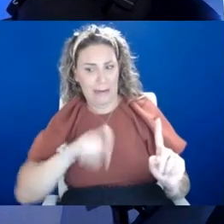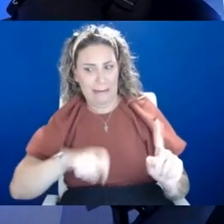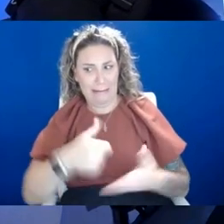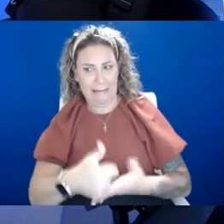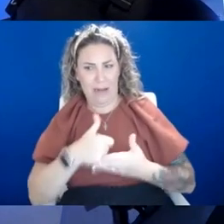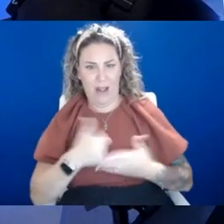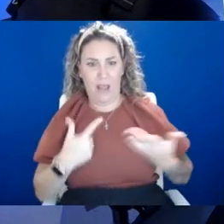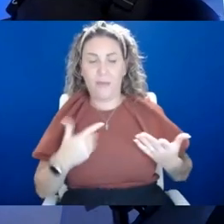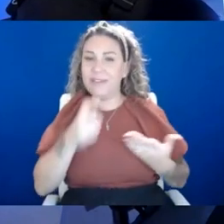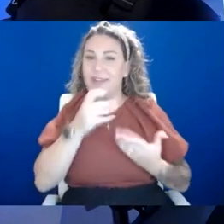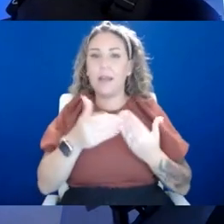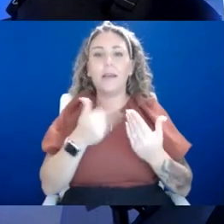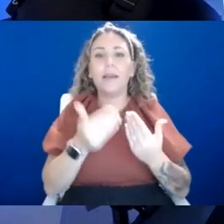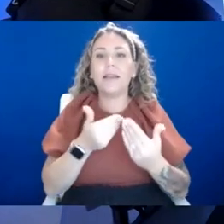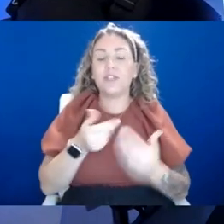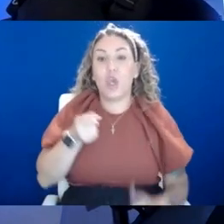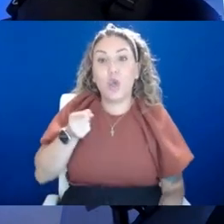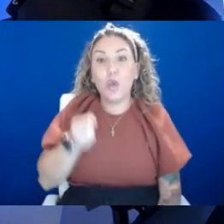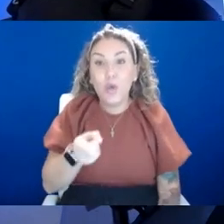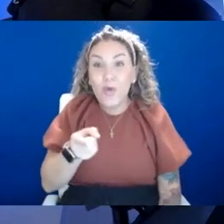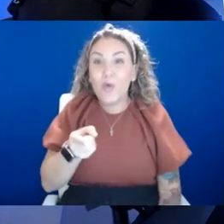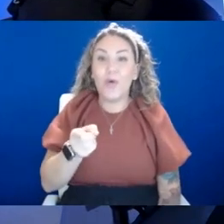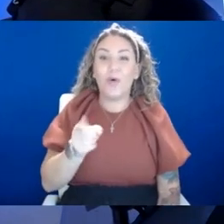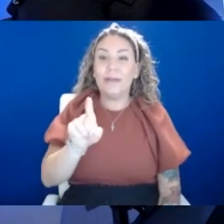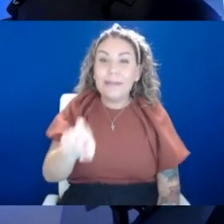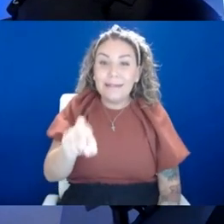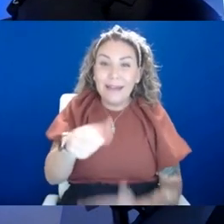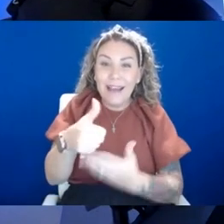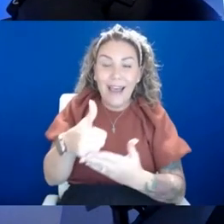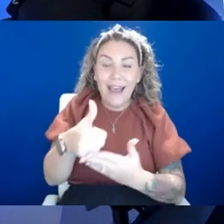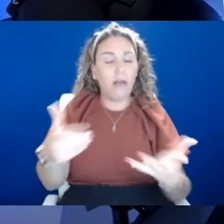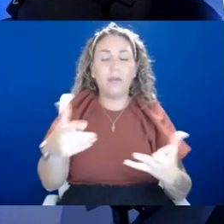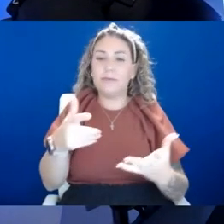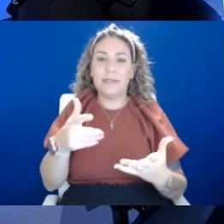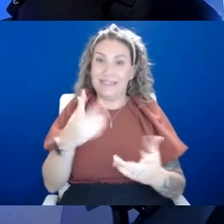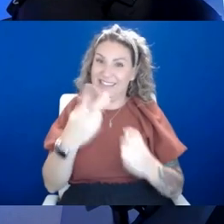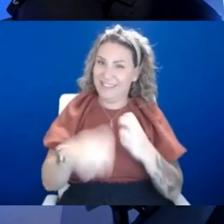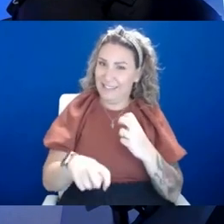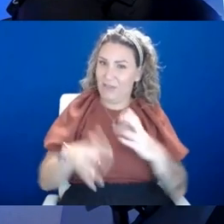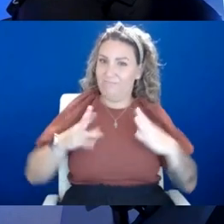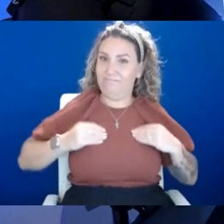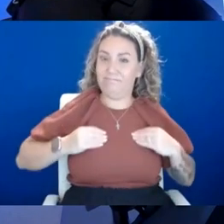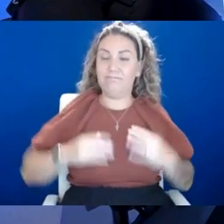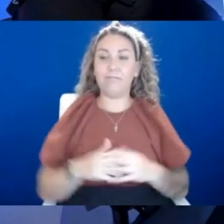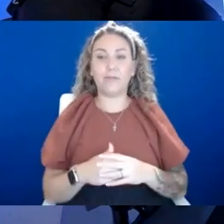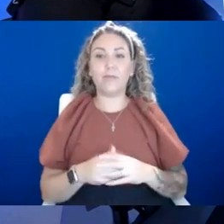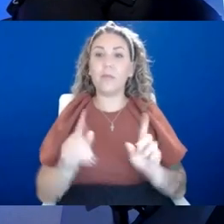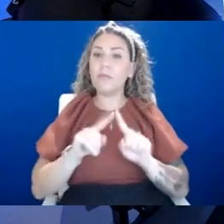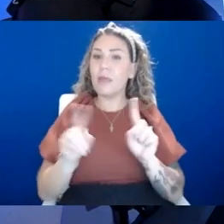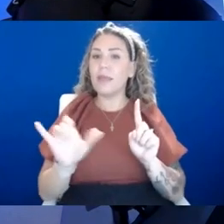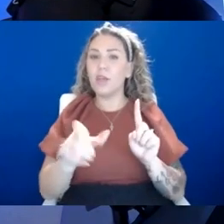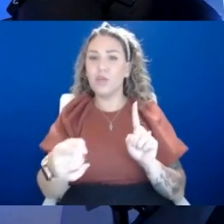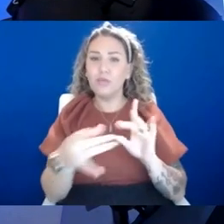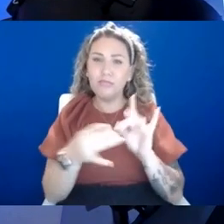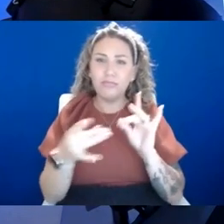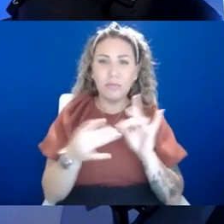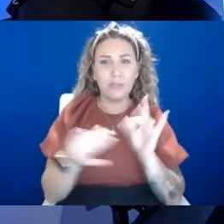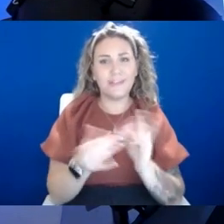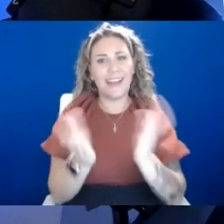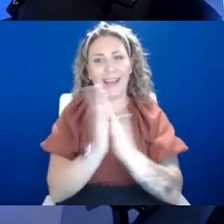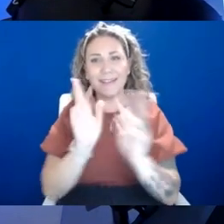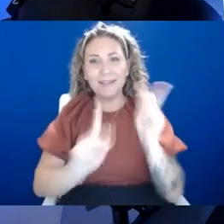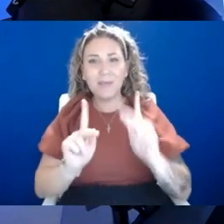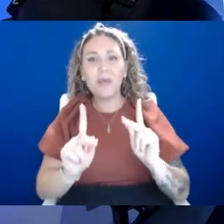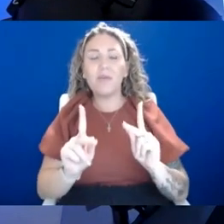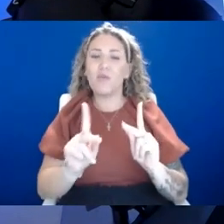I think you need help. So that's tough to do. But but like you said, ask the people around you that truly care about you and love you.